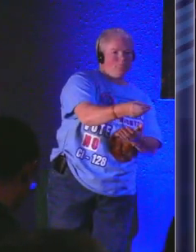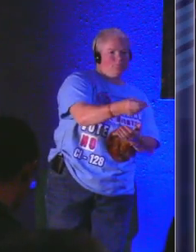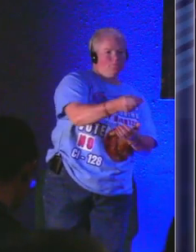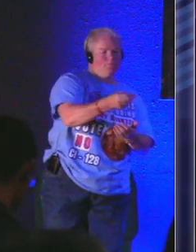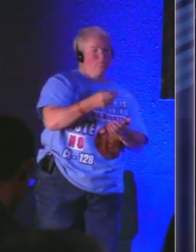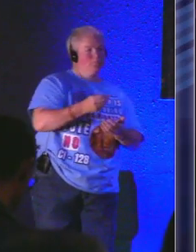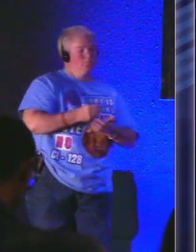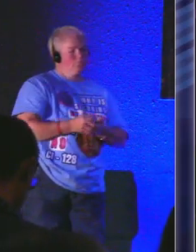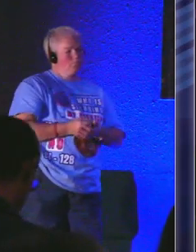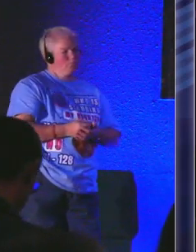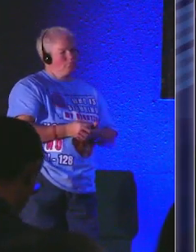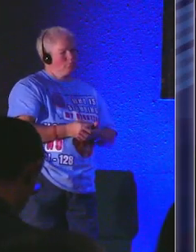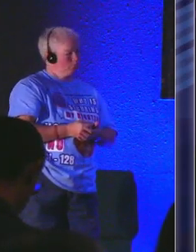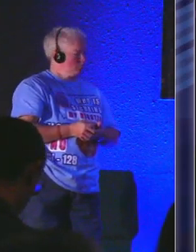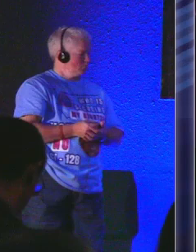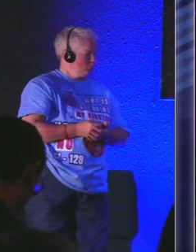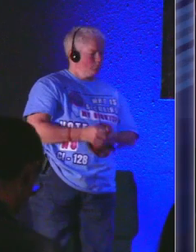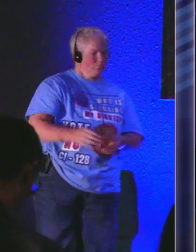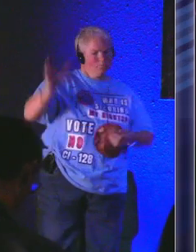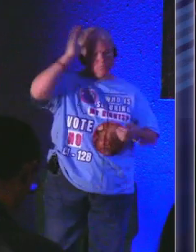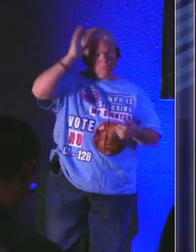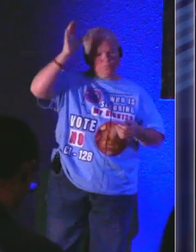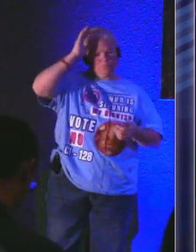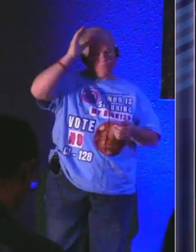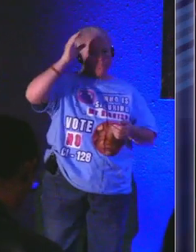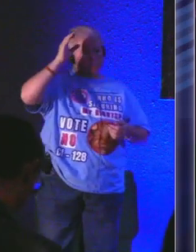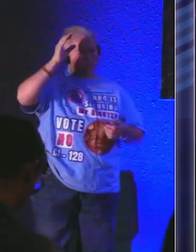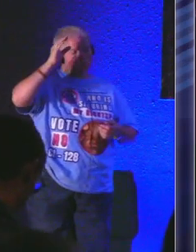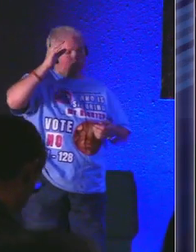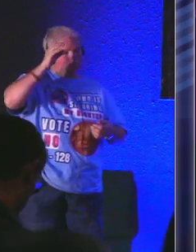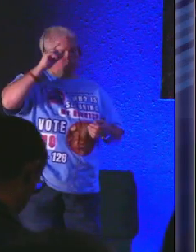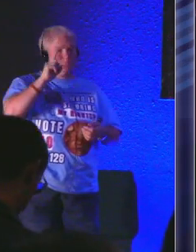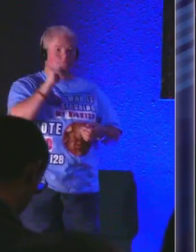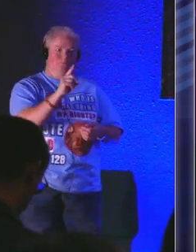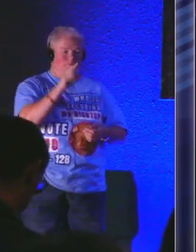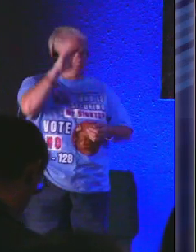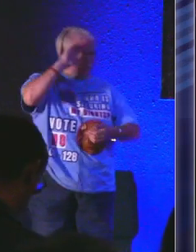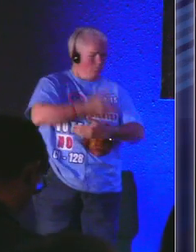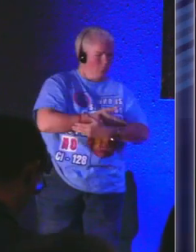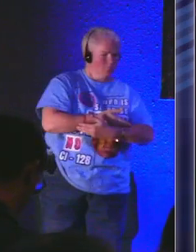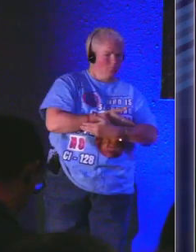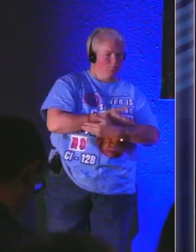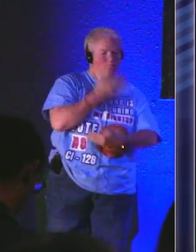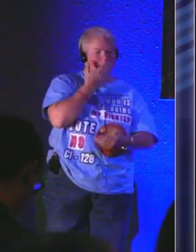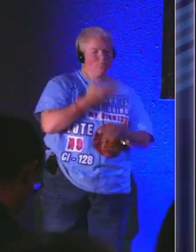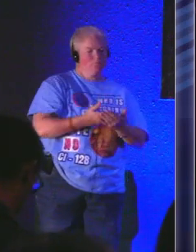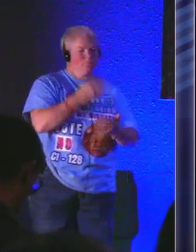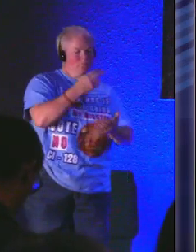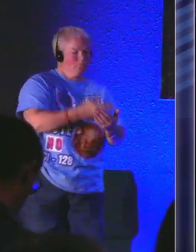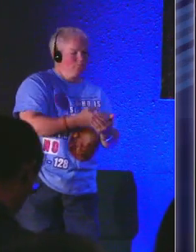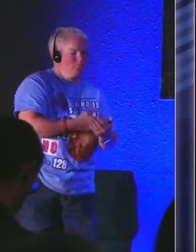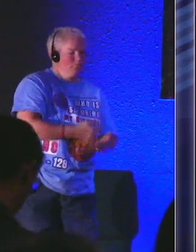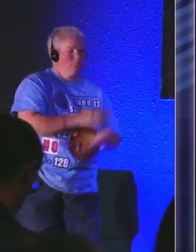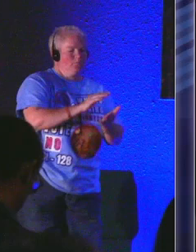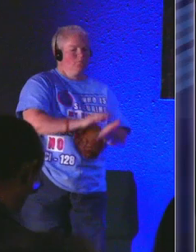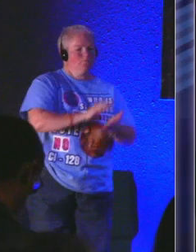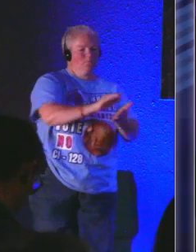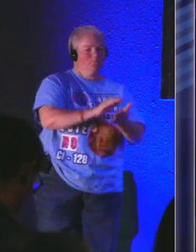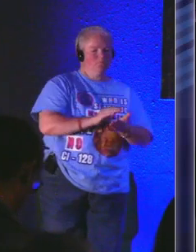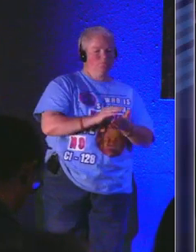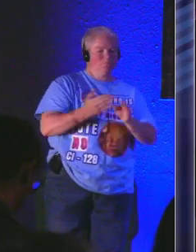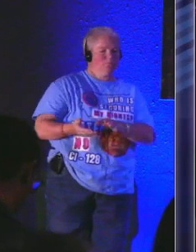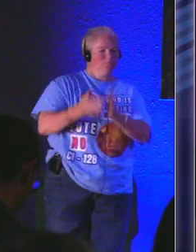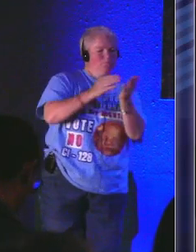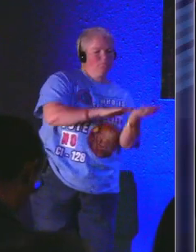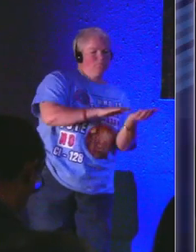and you are the father who sent his only begotten son the good shepherd in